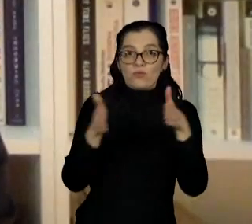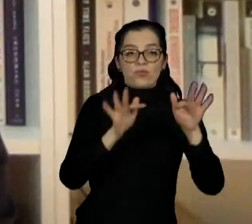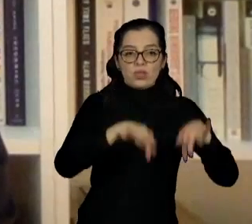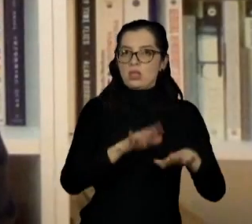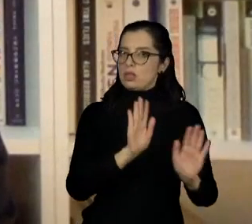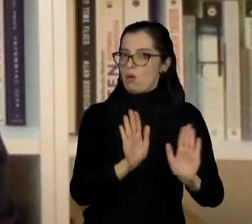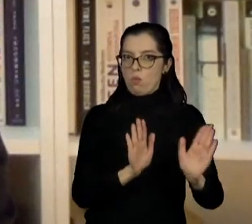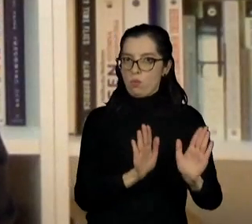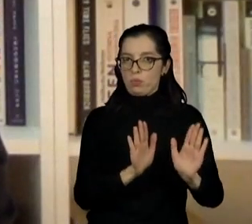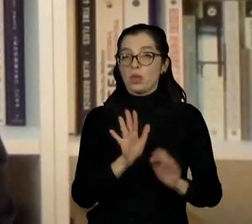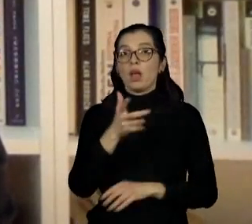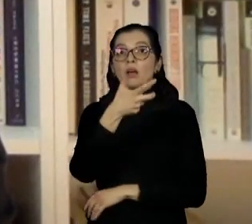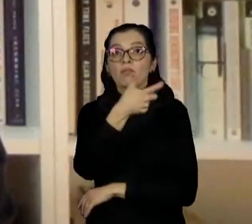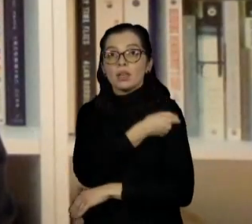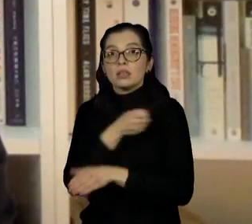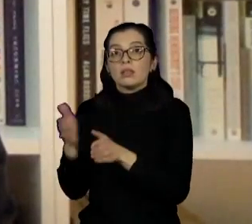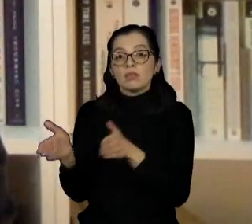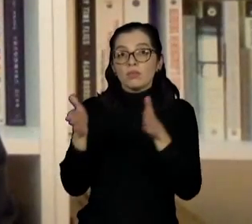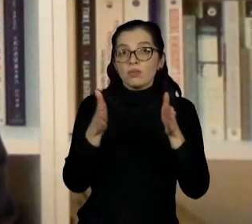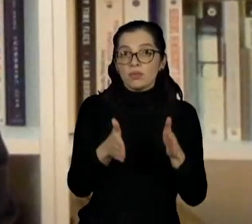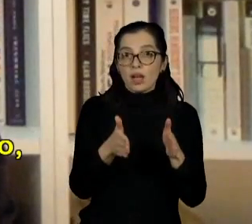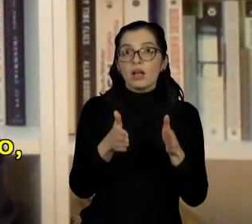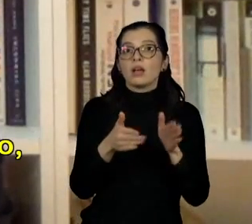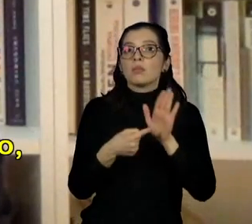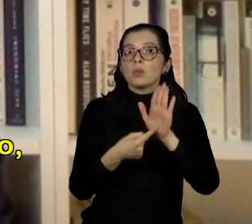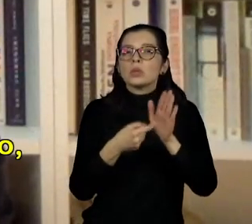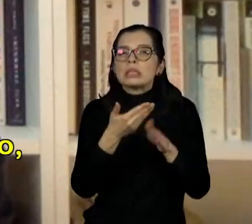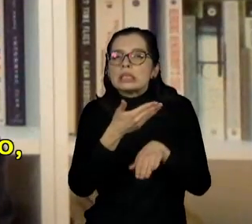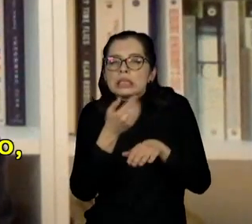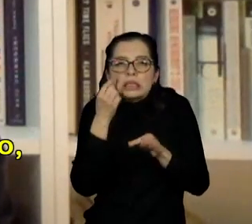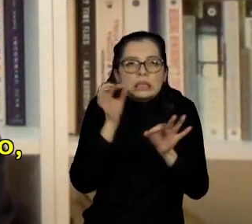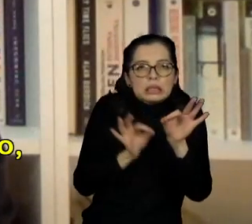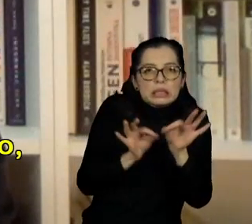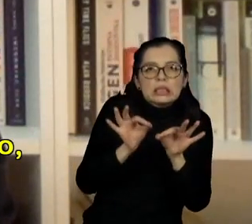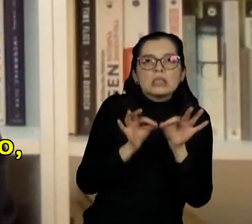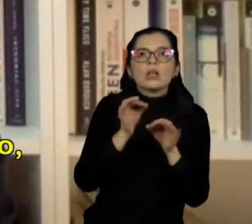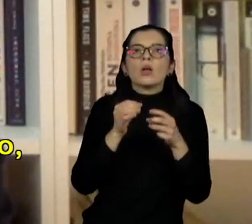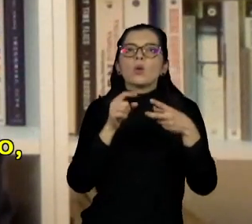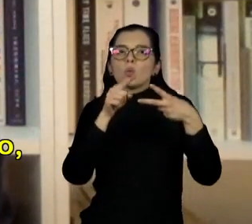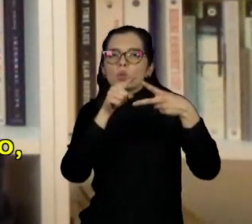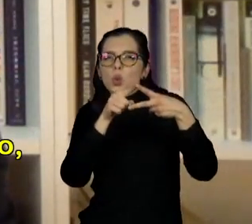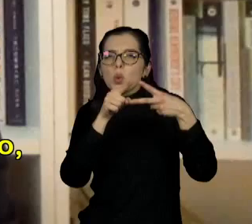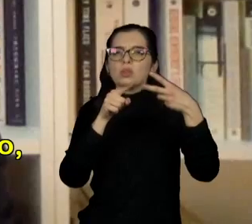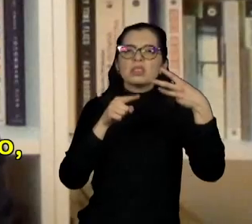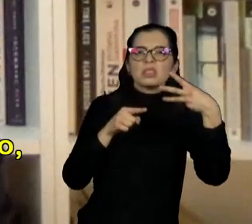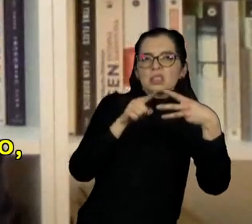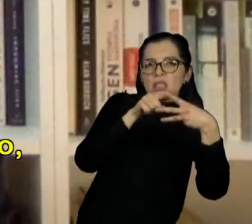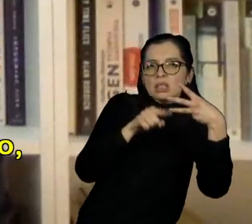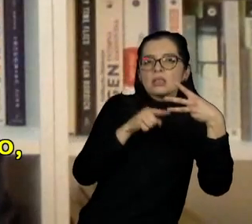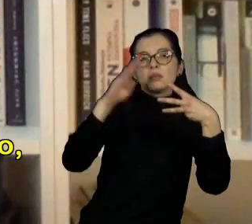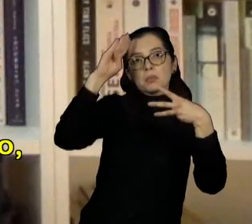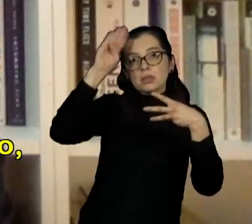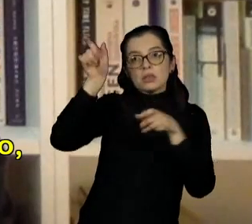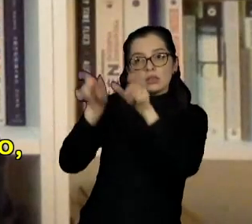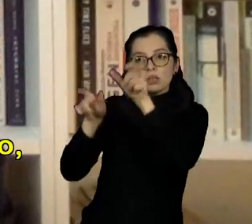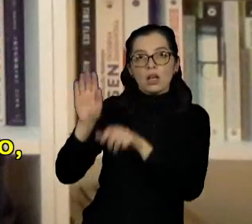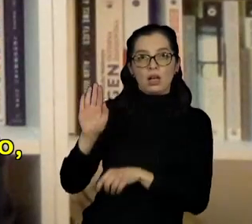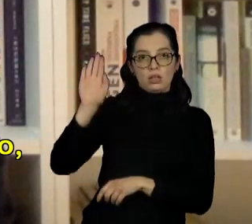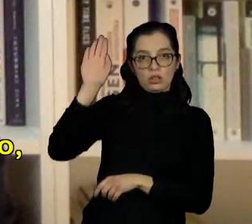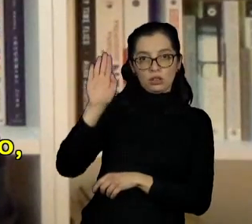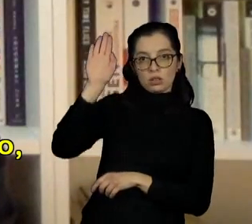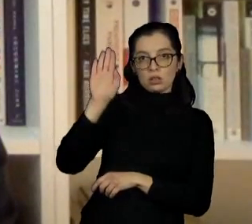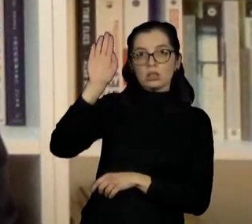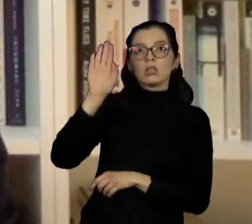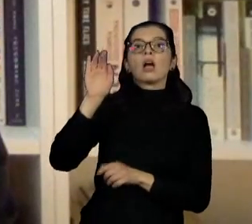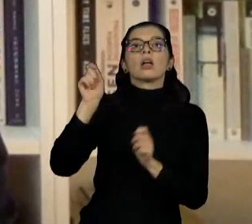The vaccines are undergoing trials right now. in fact, two or three of the lead candidates are almost finishing with their